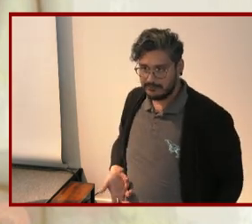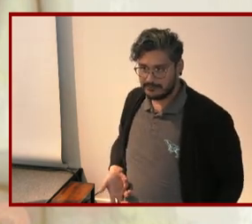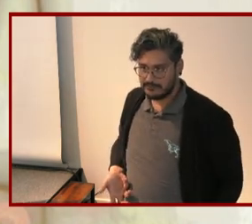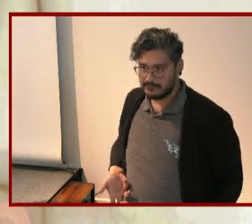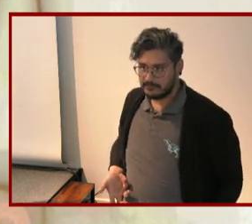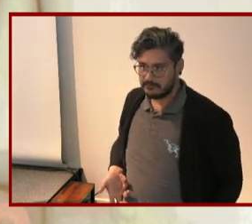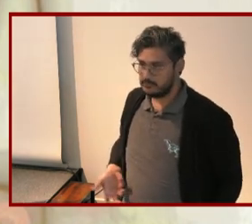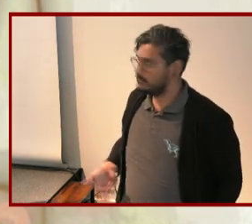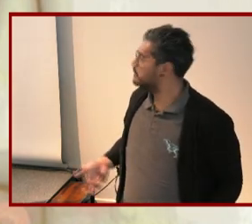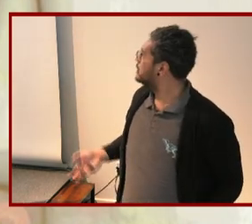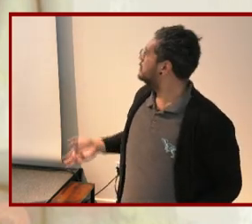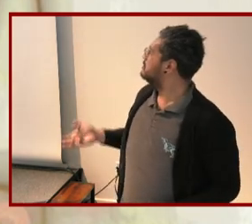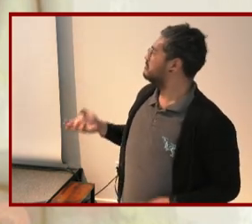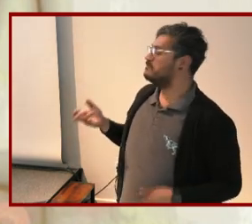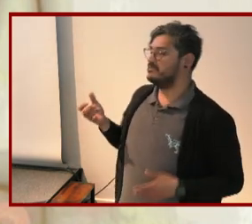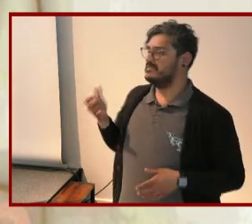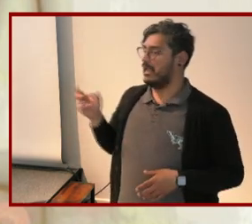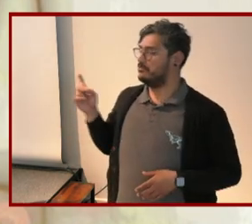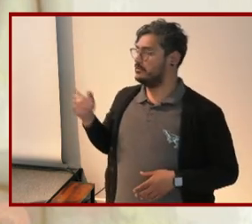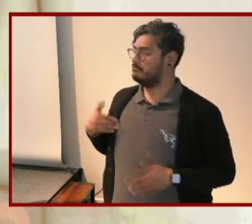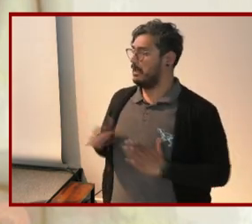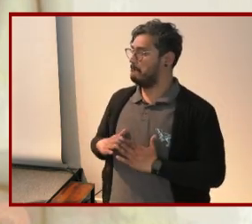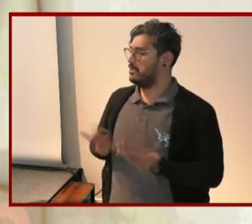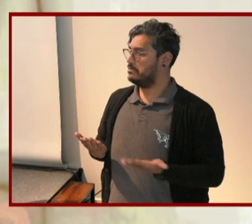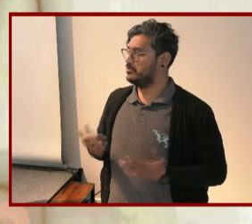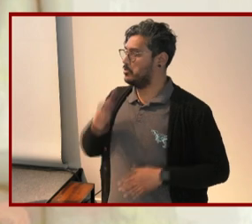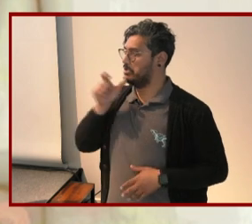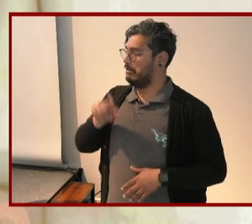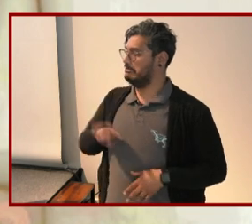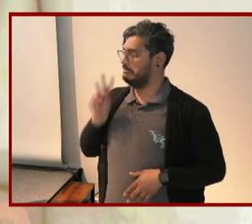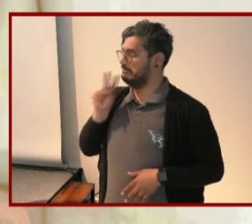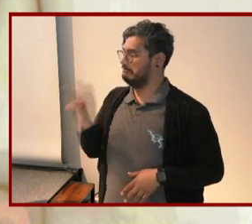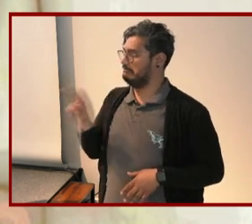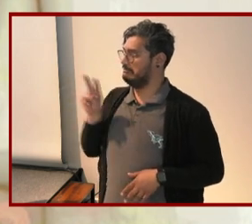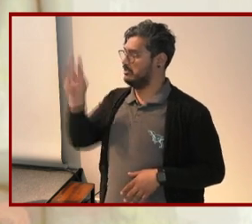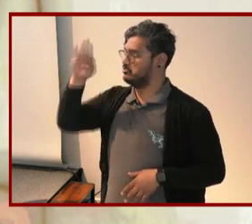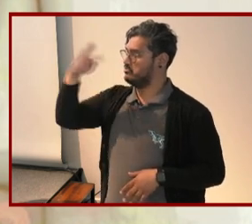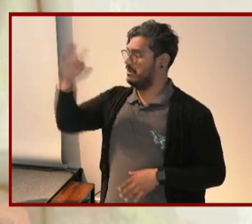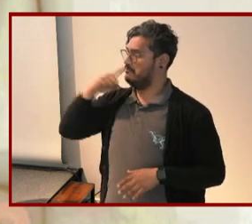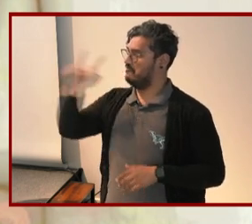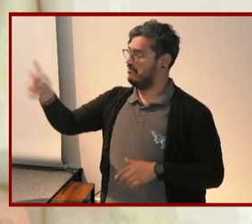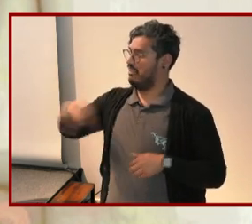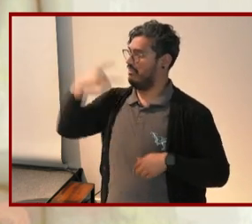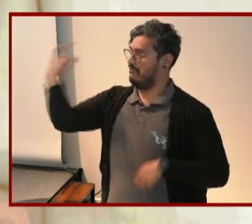I'm putting the screen back on my book so we don't have to look at that for very long